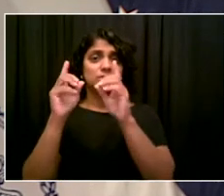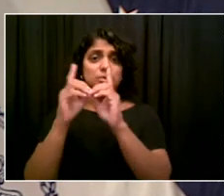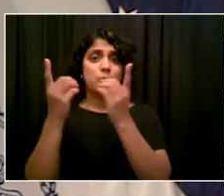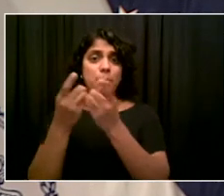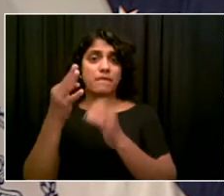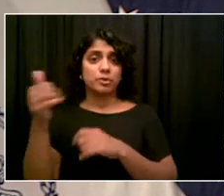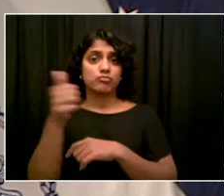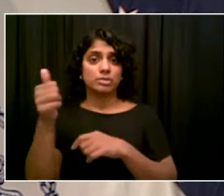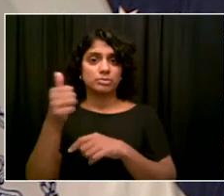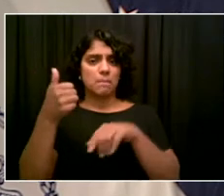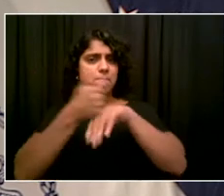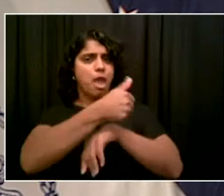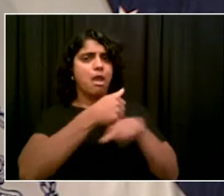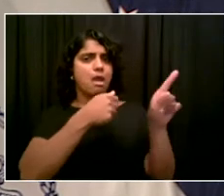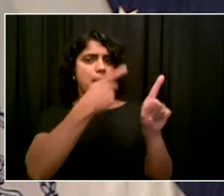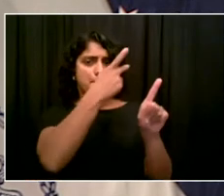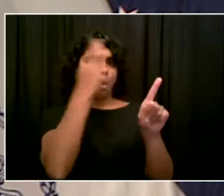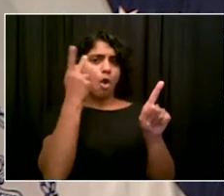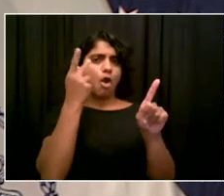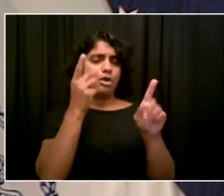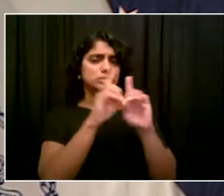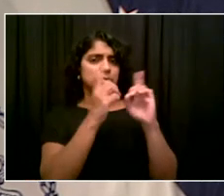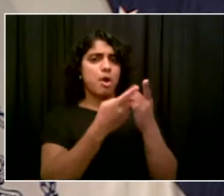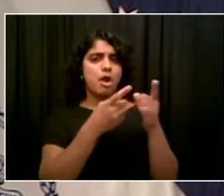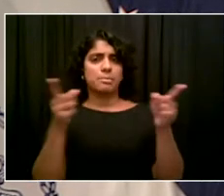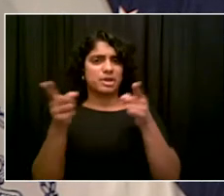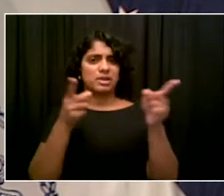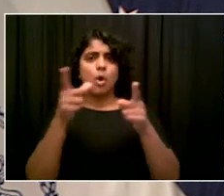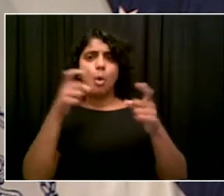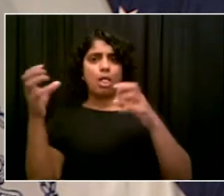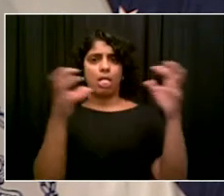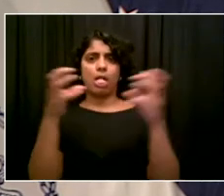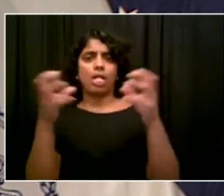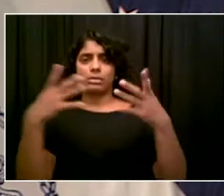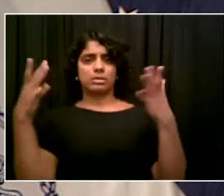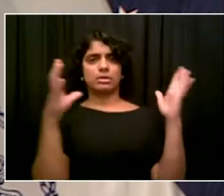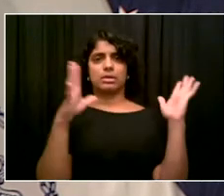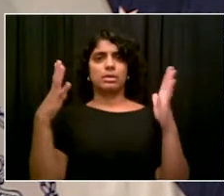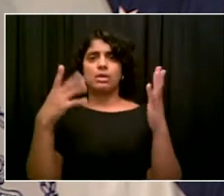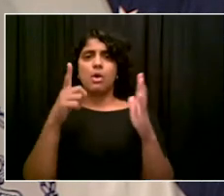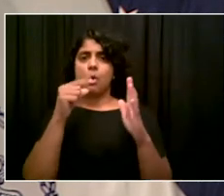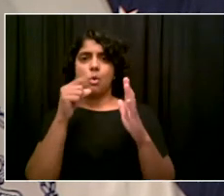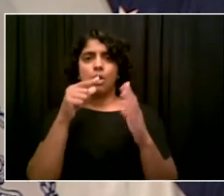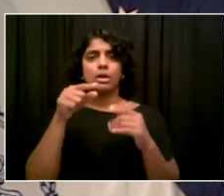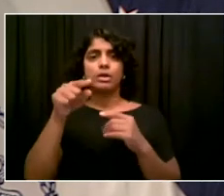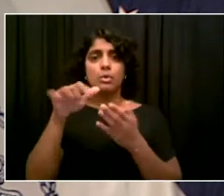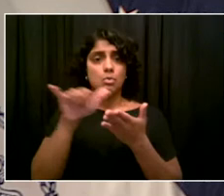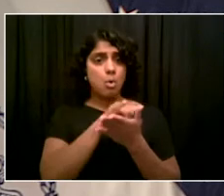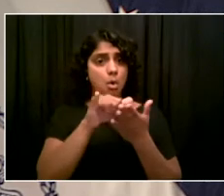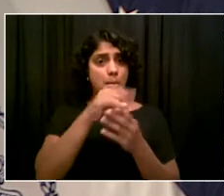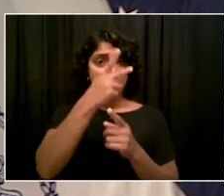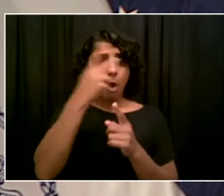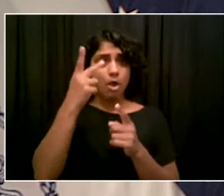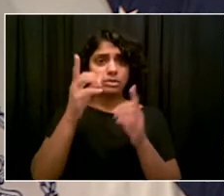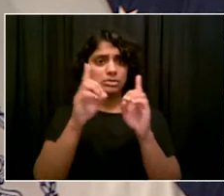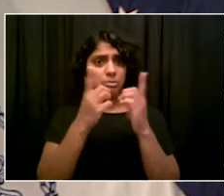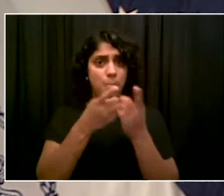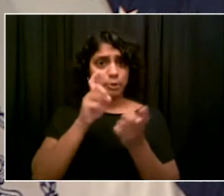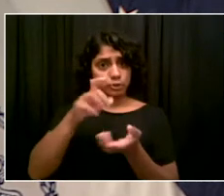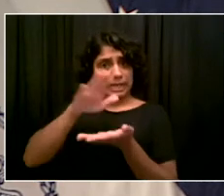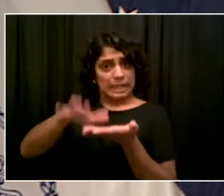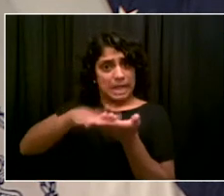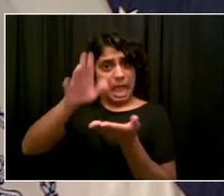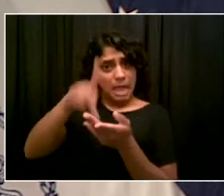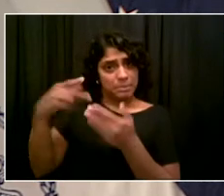is and what you're doing to make sure that these homeowners get relief a year later. Yeah, I'm glad you're